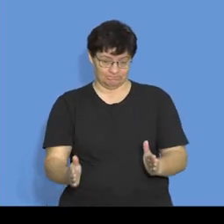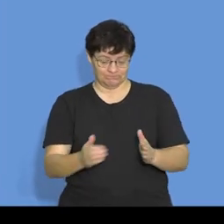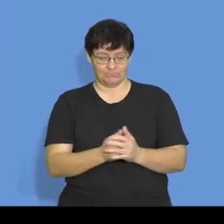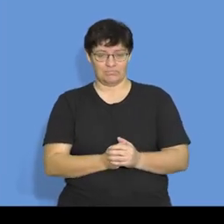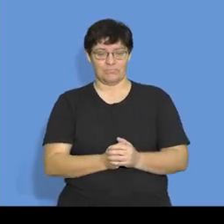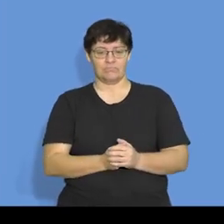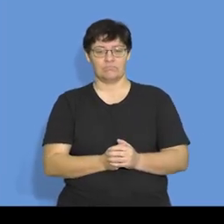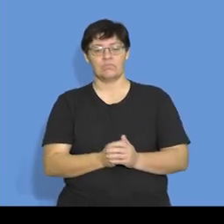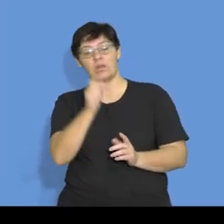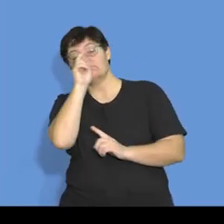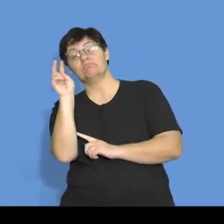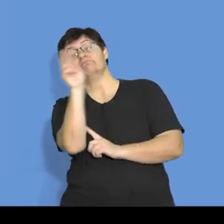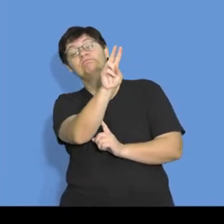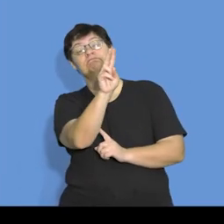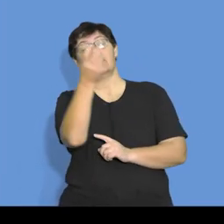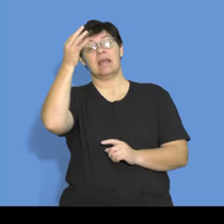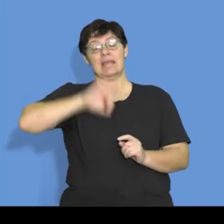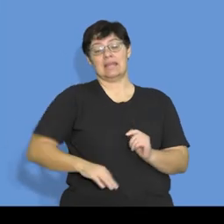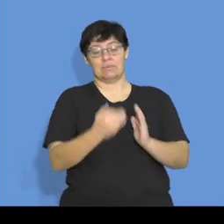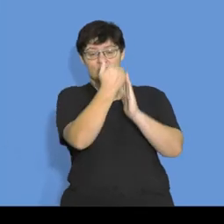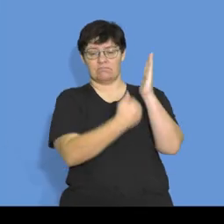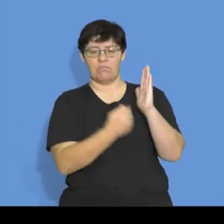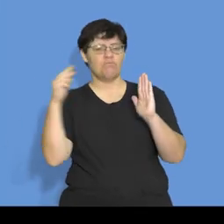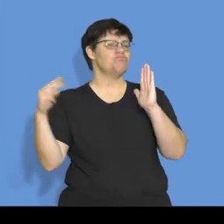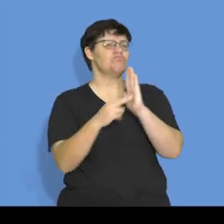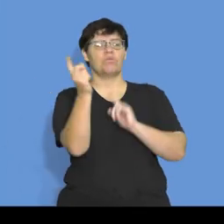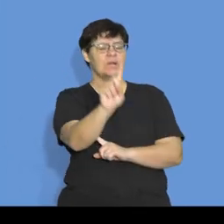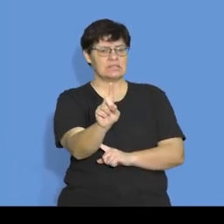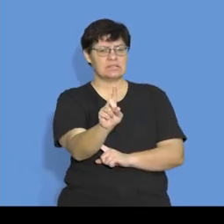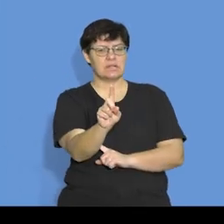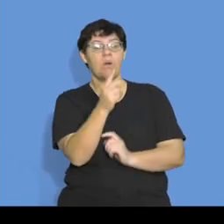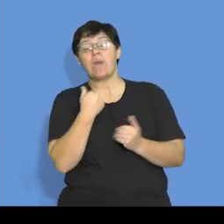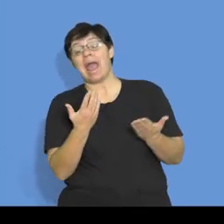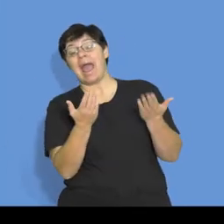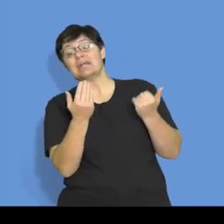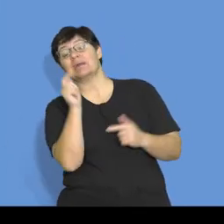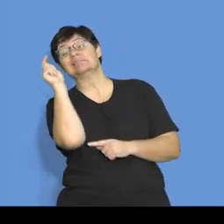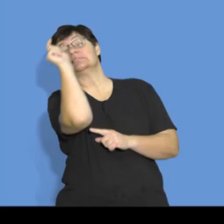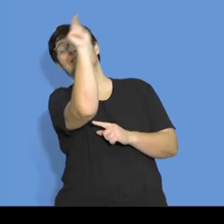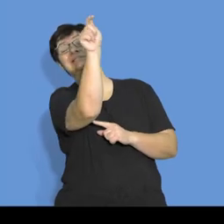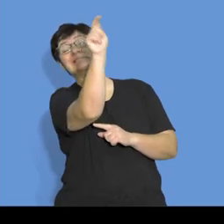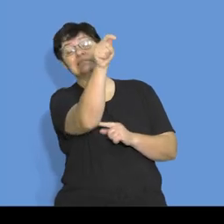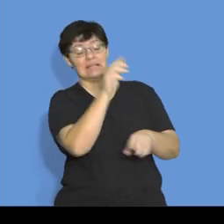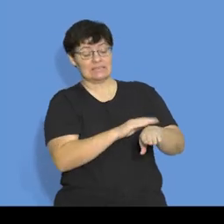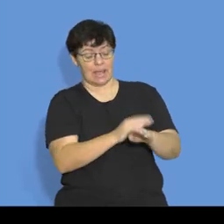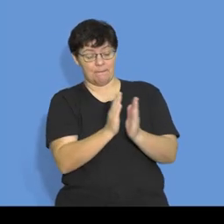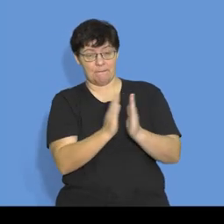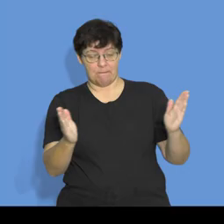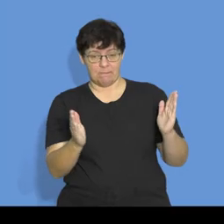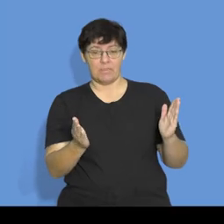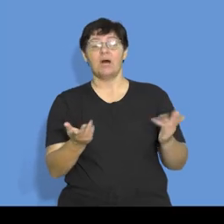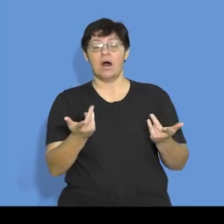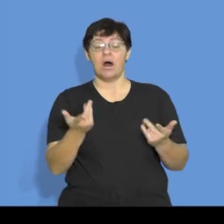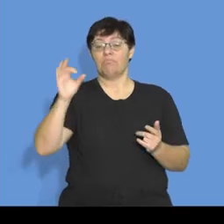A projected income statement would reflect the expected profit or loss for the budget period. Once again,